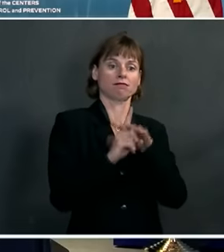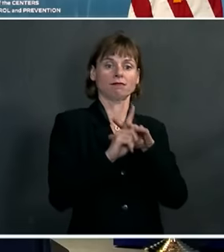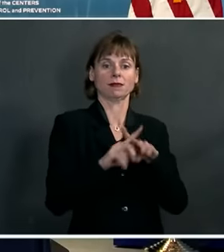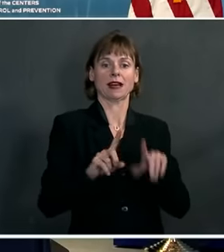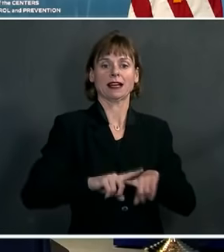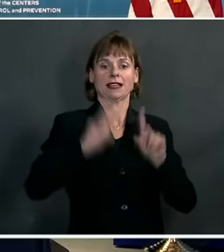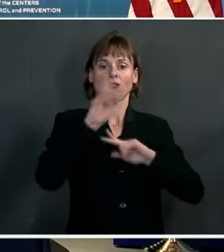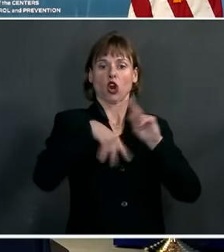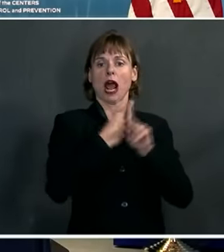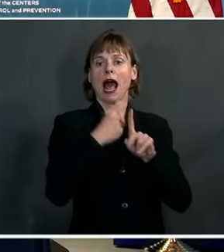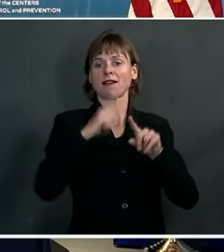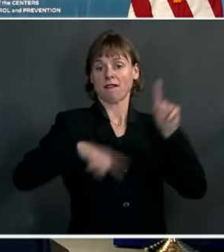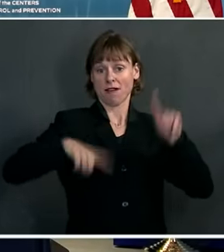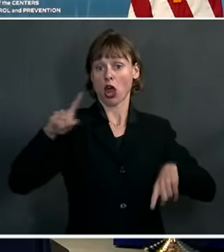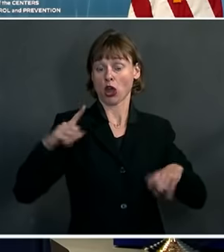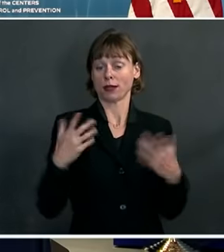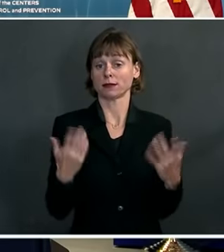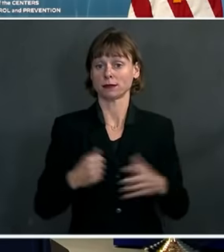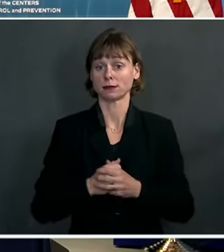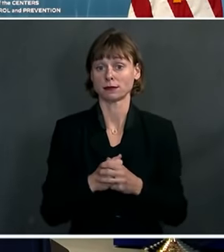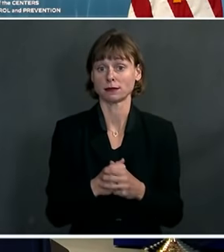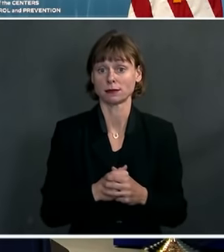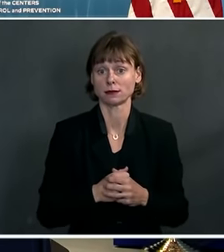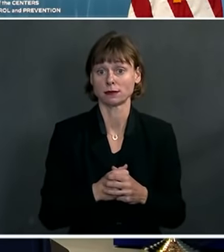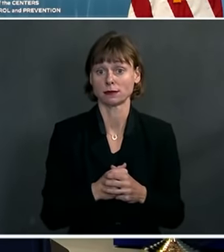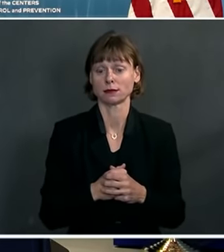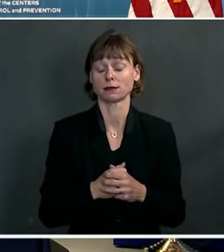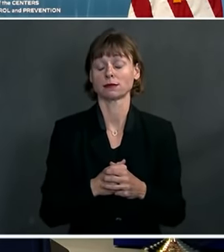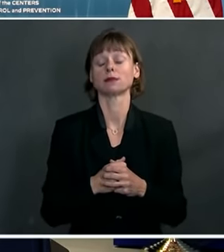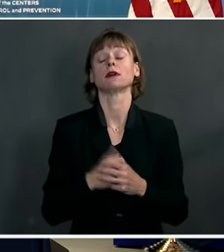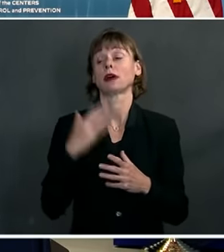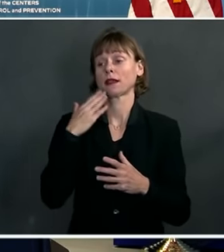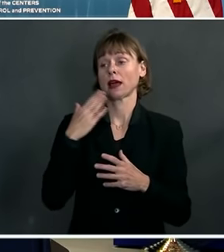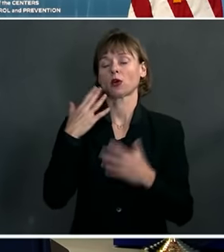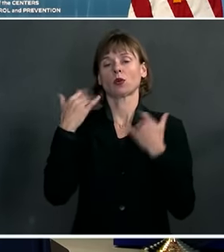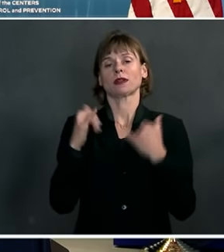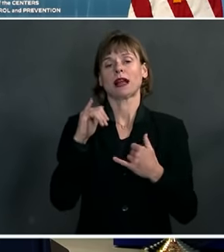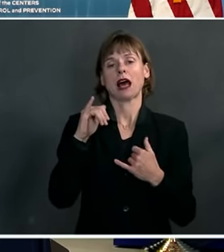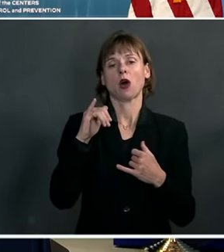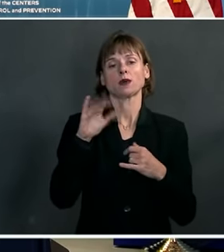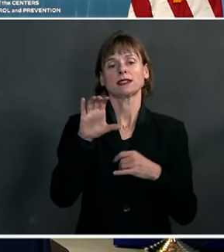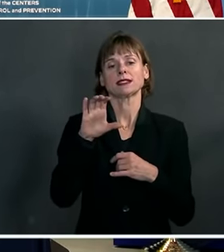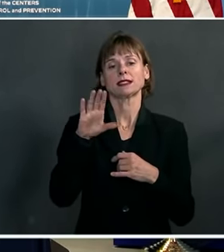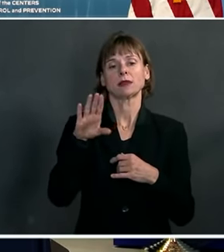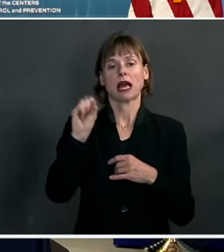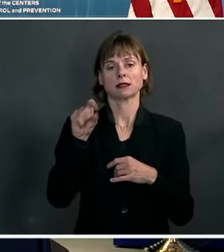Thank you. Thank you for the question. Next. Great. Now we'll go to Ed O'Keefe at CVS.